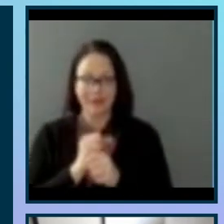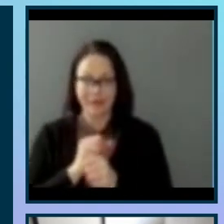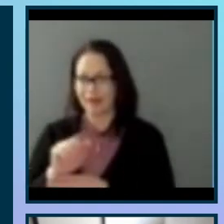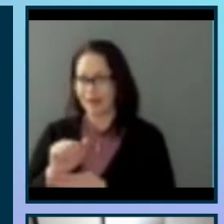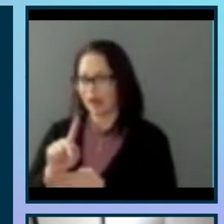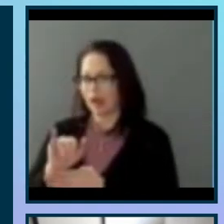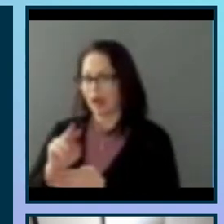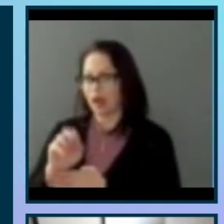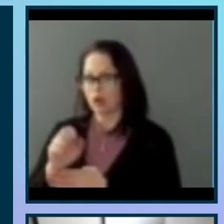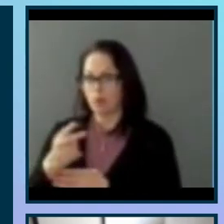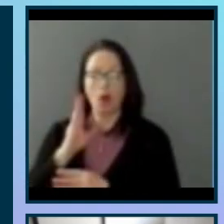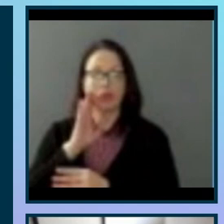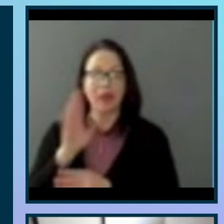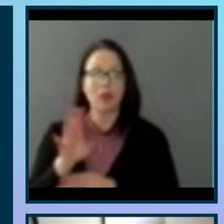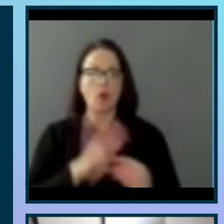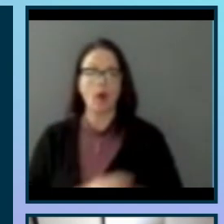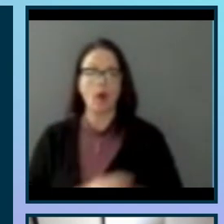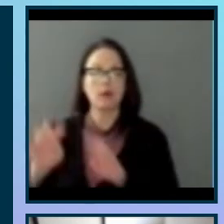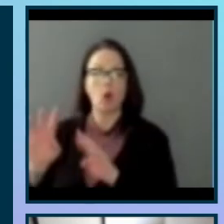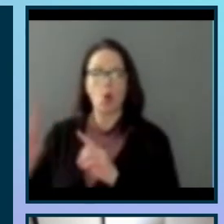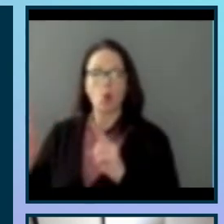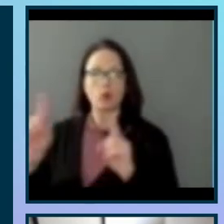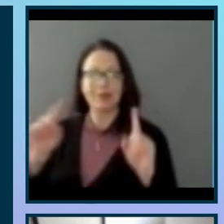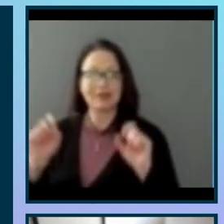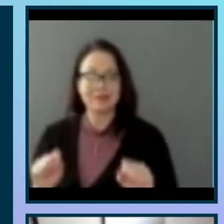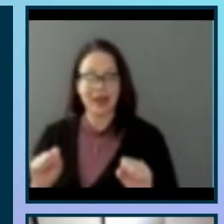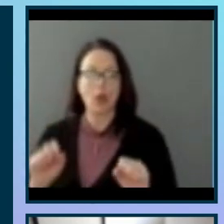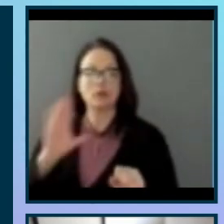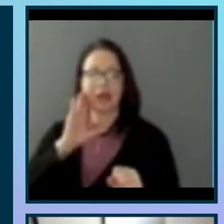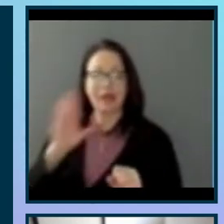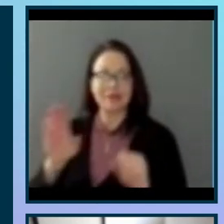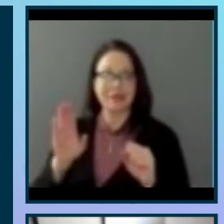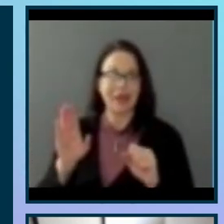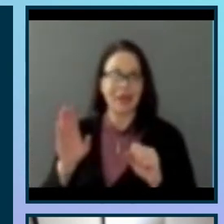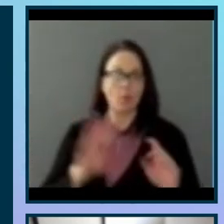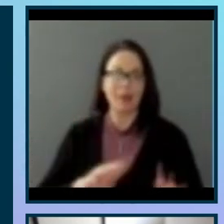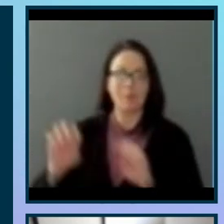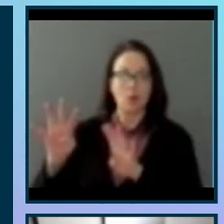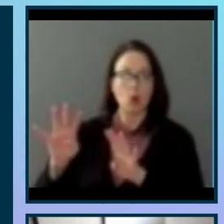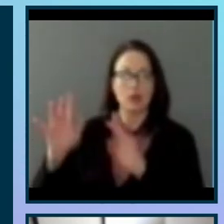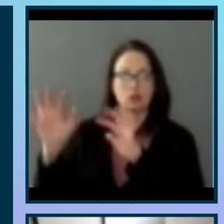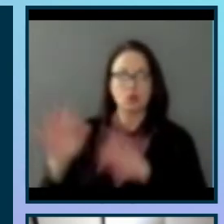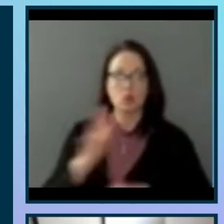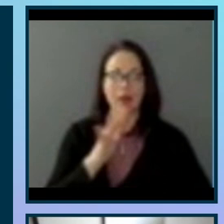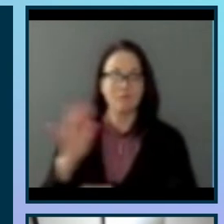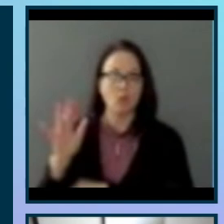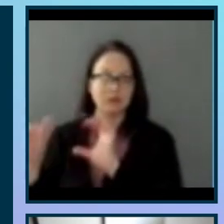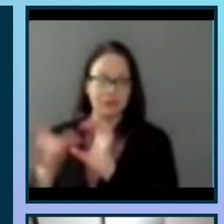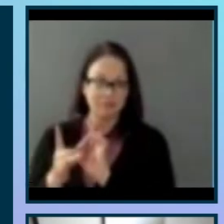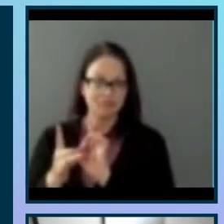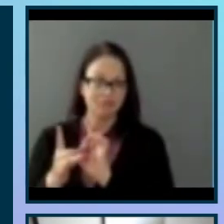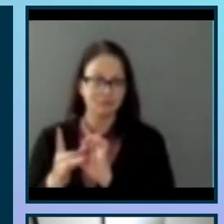upload those recordings, and those recordings will be ultimately uploaded to Rainforest Connection, and then fed through to the